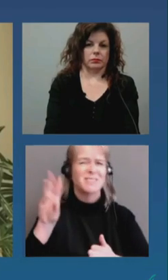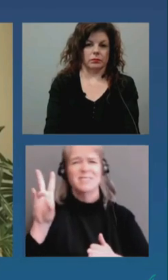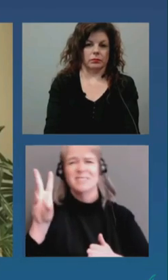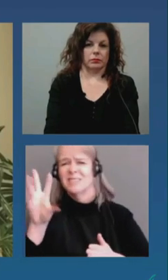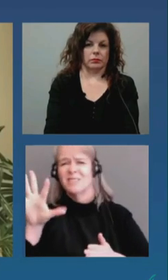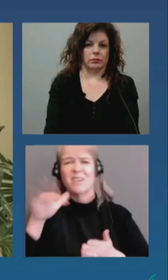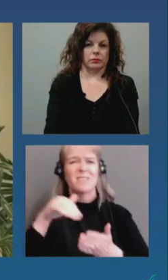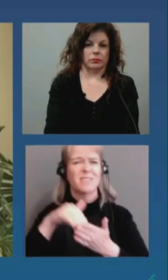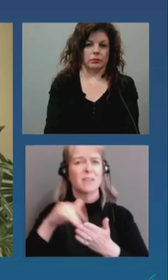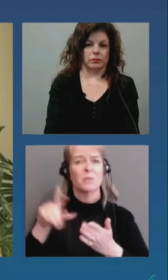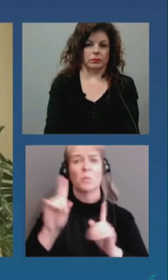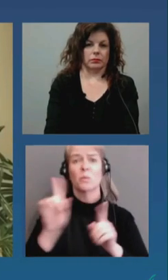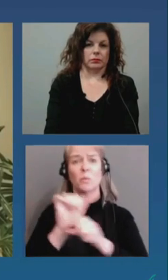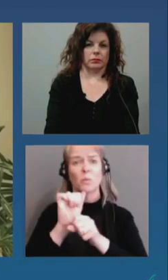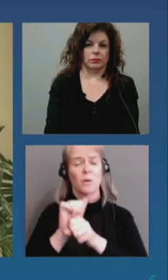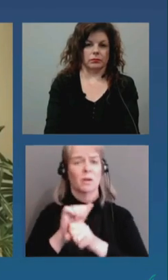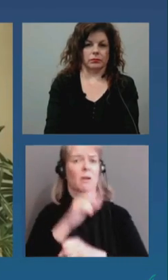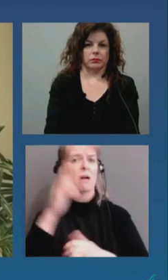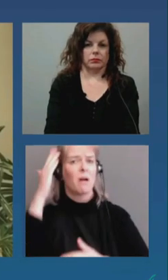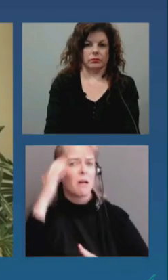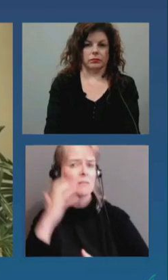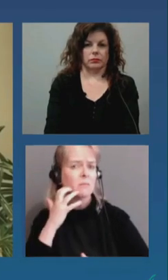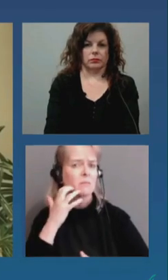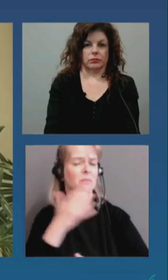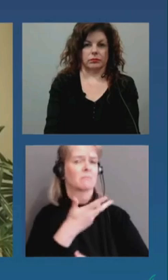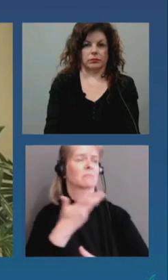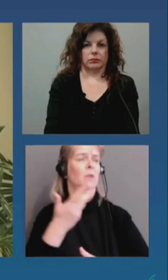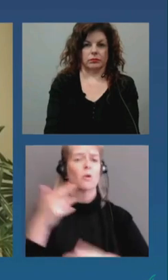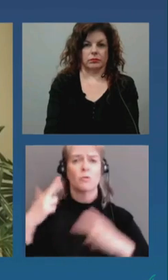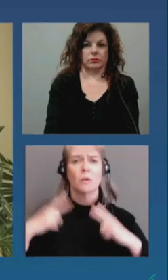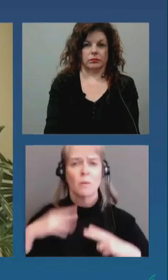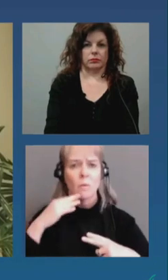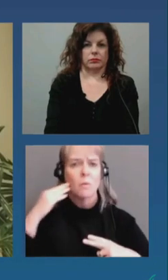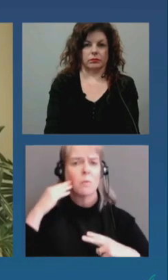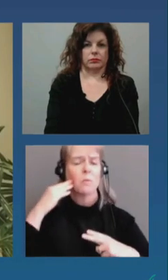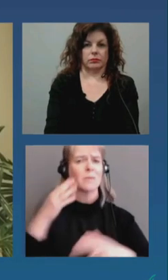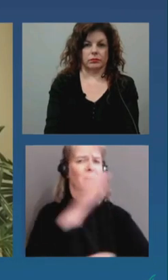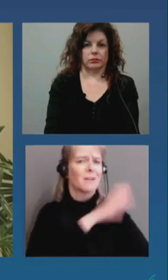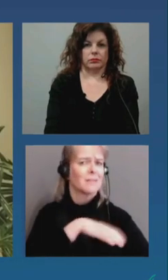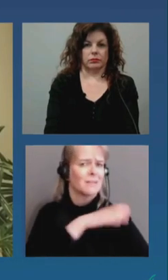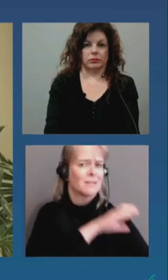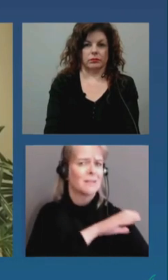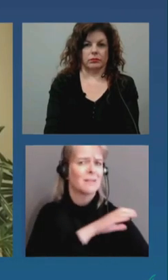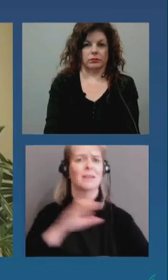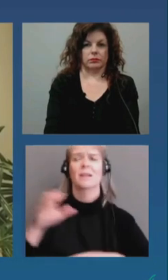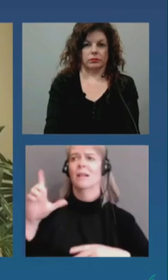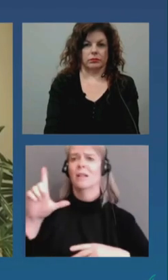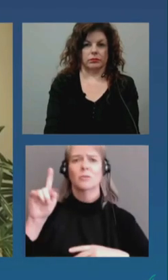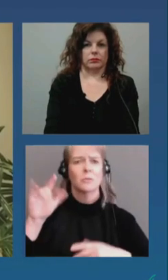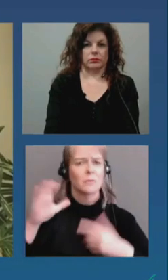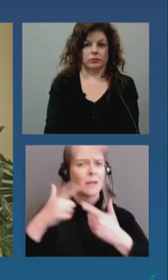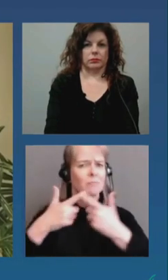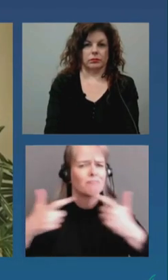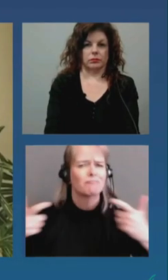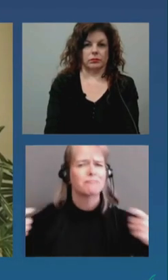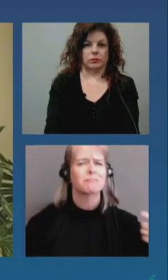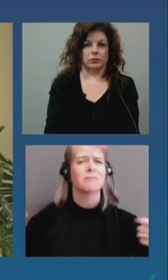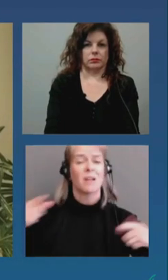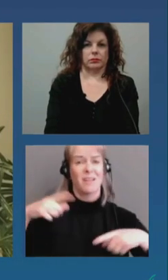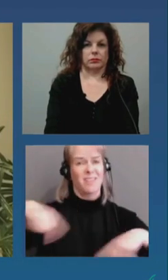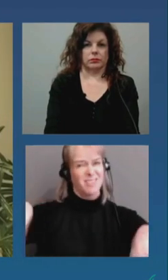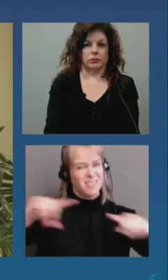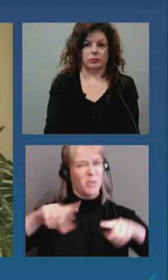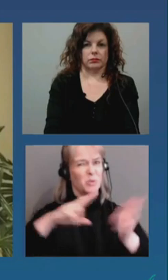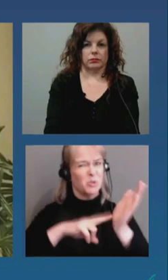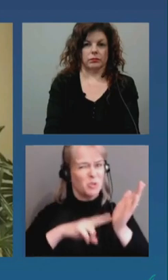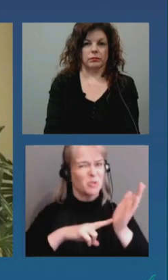long-term care, hospitals, retirement homes, clinics here on the Ottawa side. And as you saw, those checkpoints were